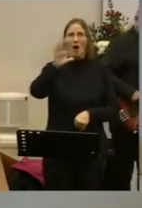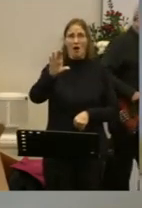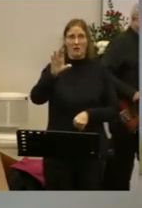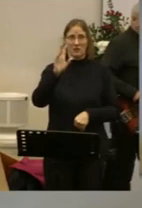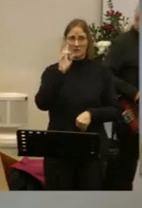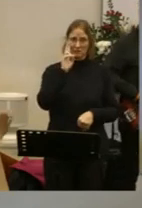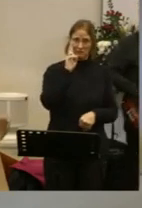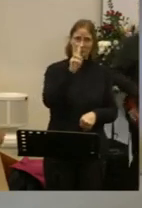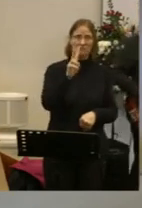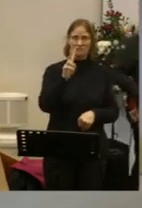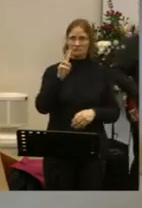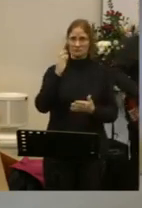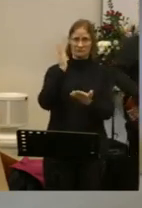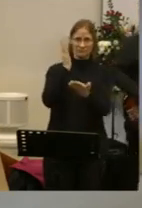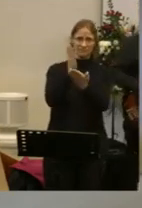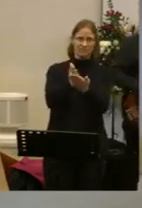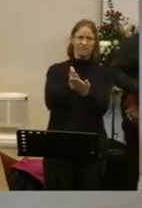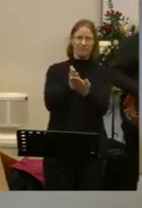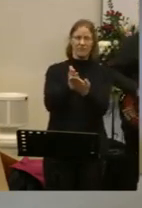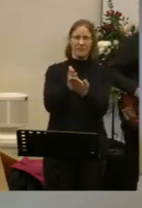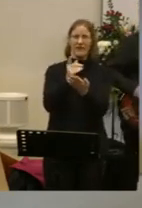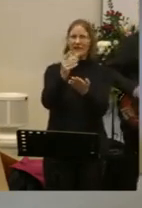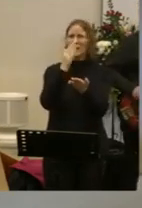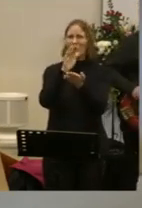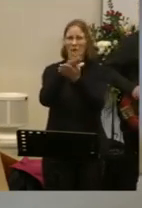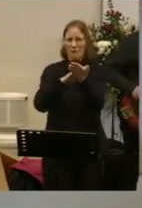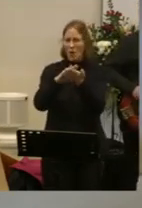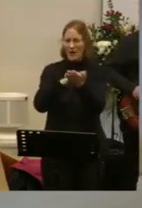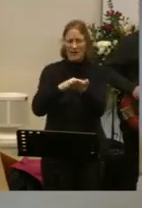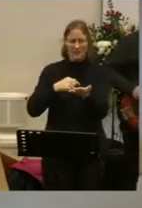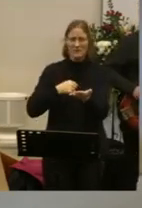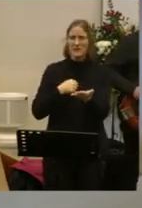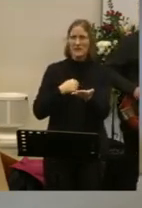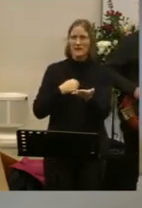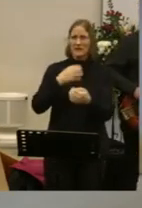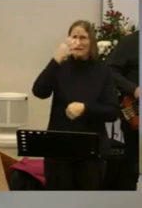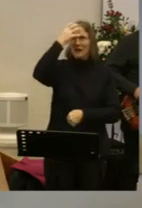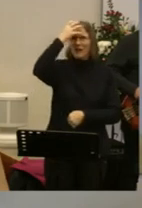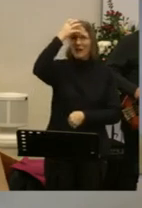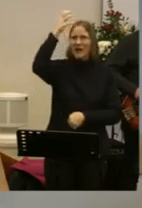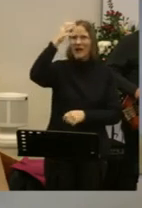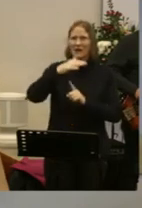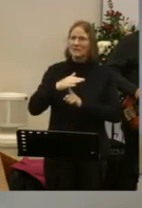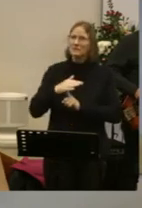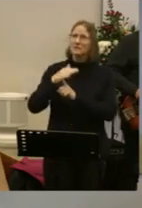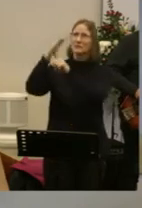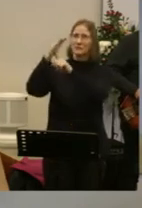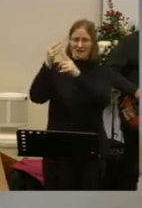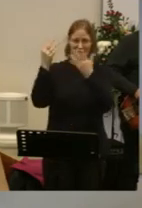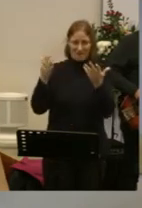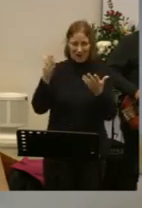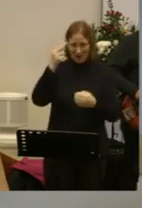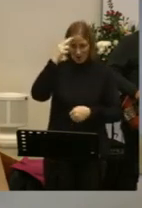I am forgiven The King of kings calls